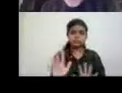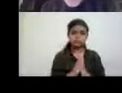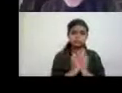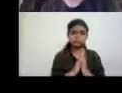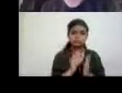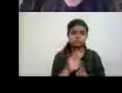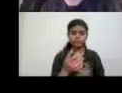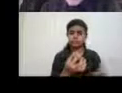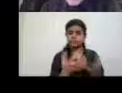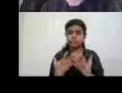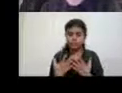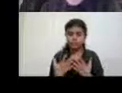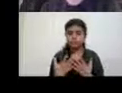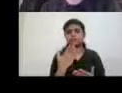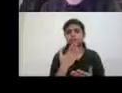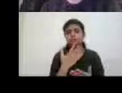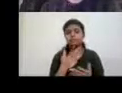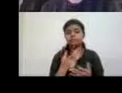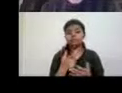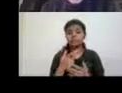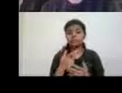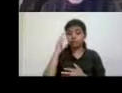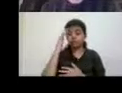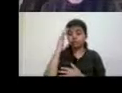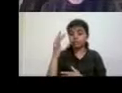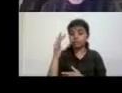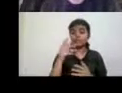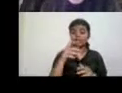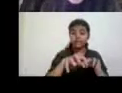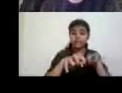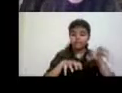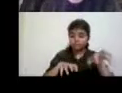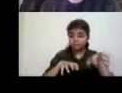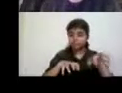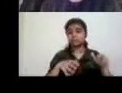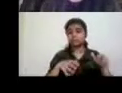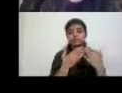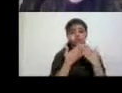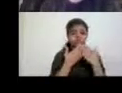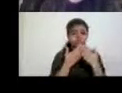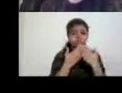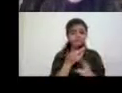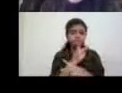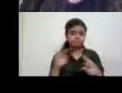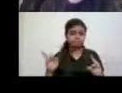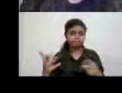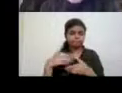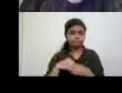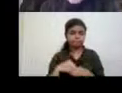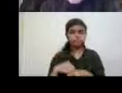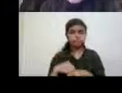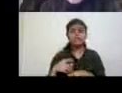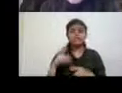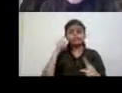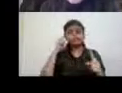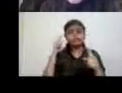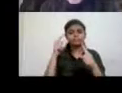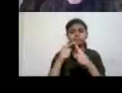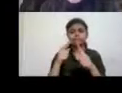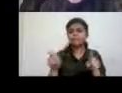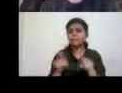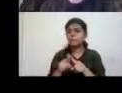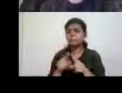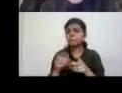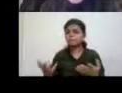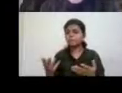issue on critical animal studies and disability studies. Um, the main ideas are that disabled people are treated as non-human